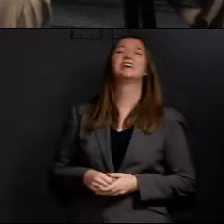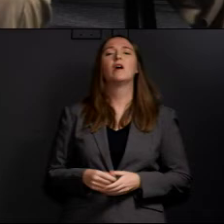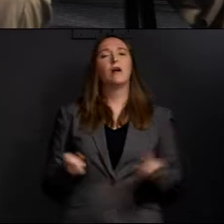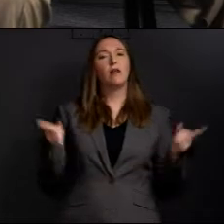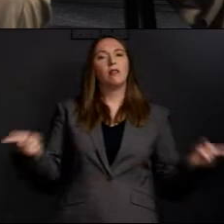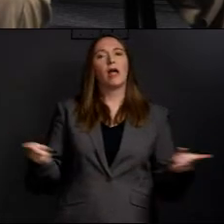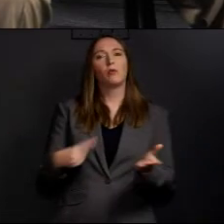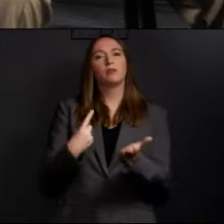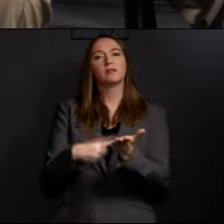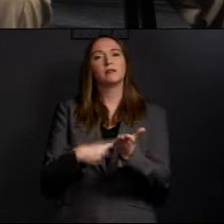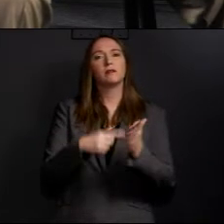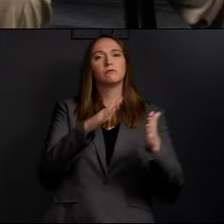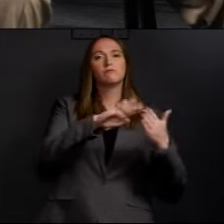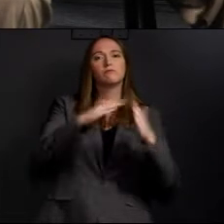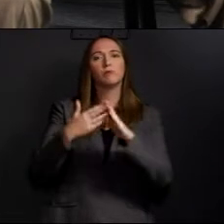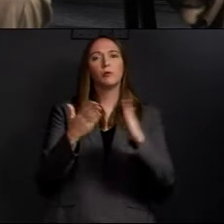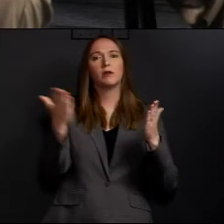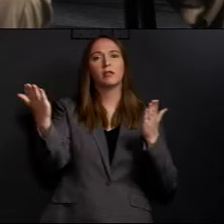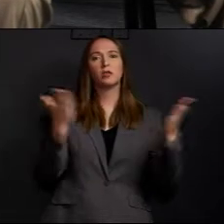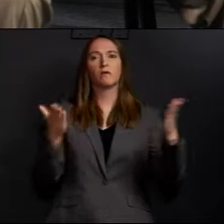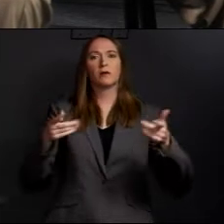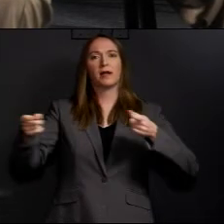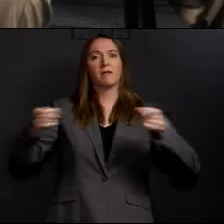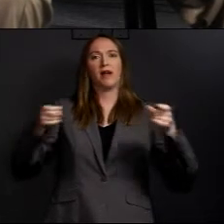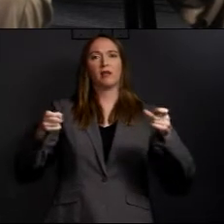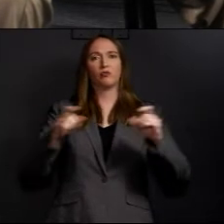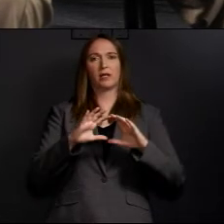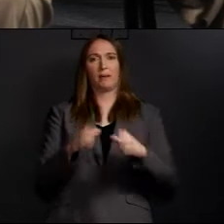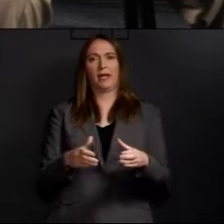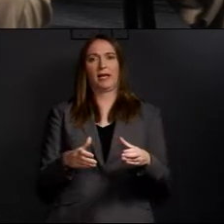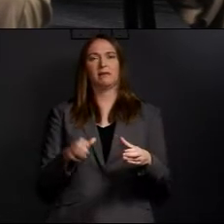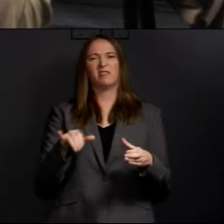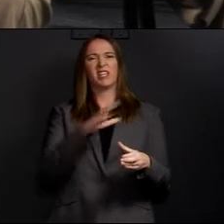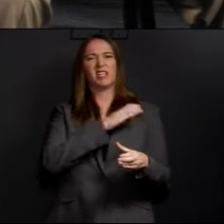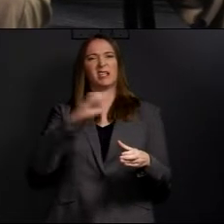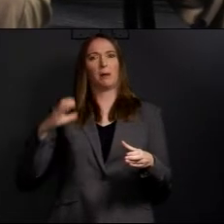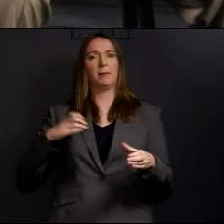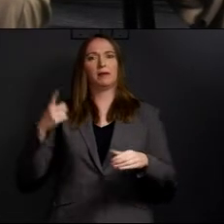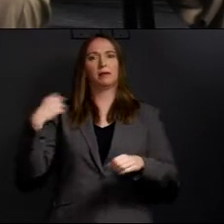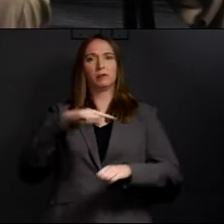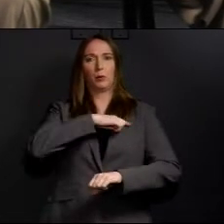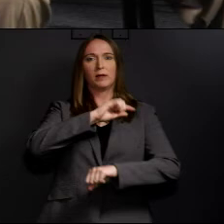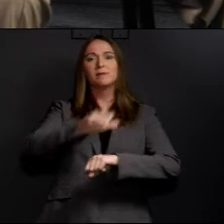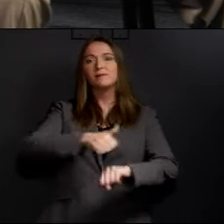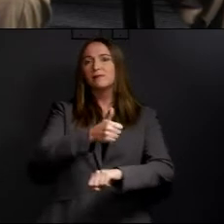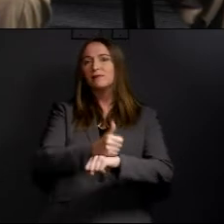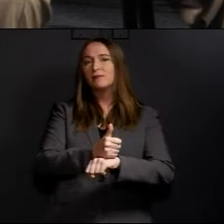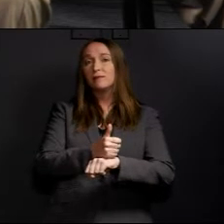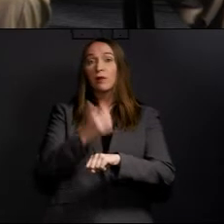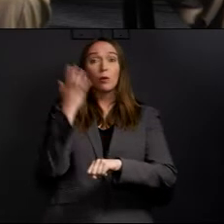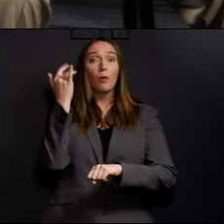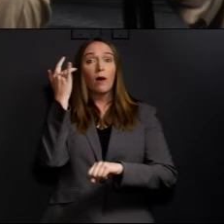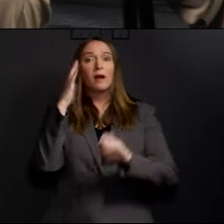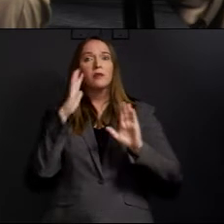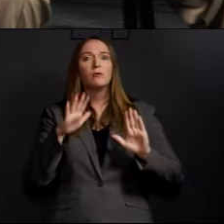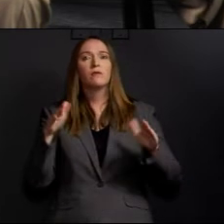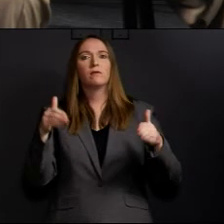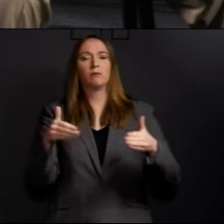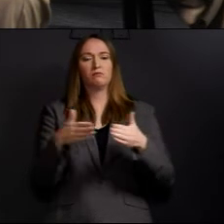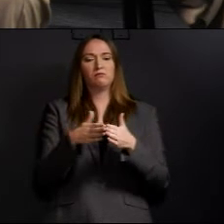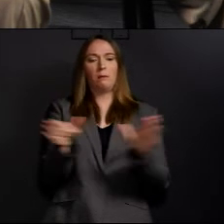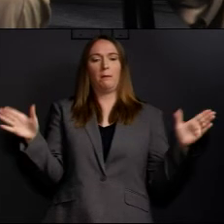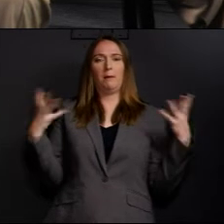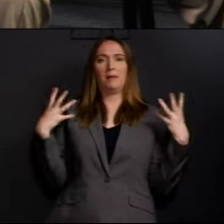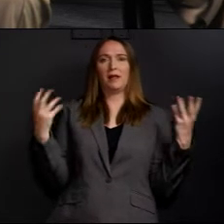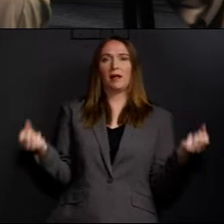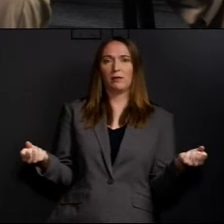about our Community Services Advisory Committee, a committee that we appointed to begin to look at, focus on public health and look at